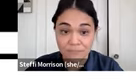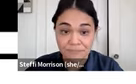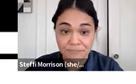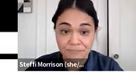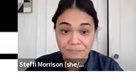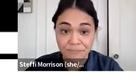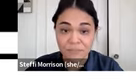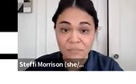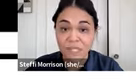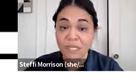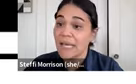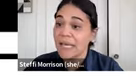20.